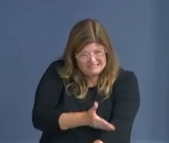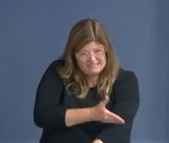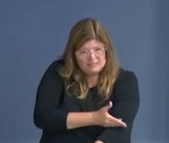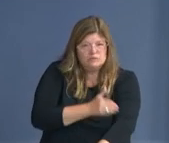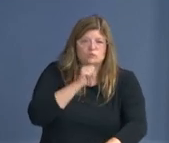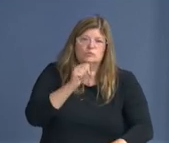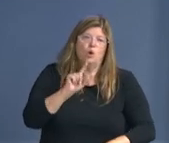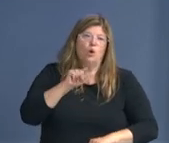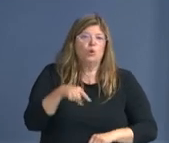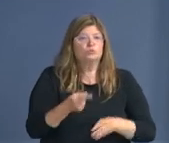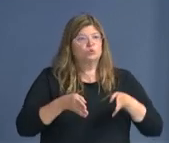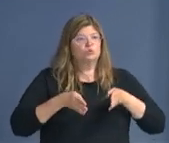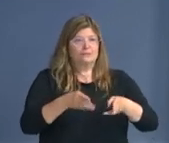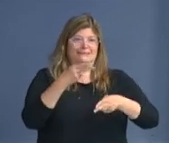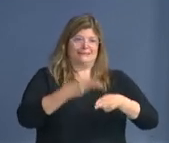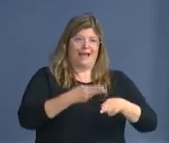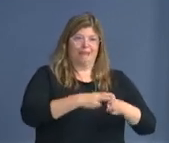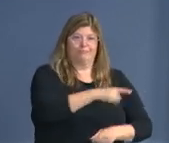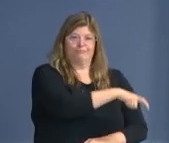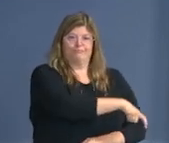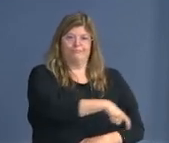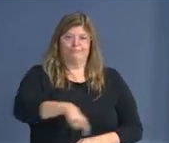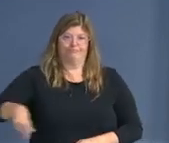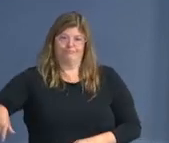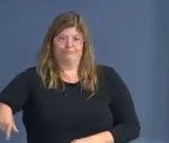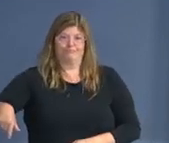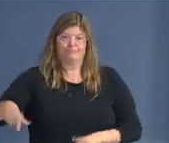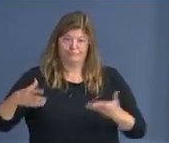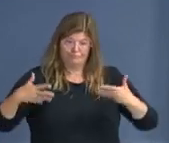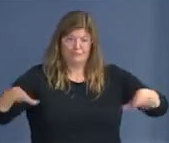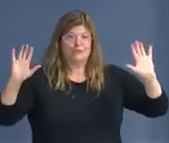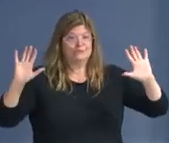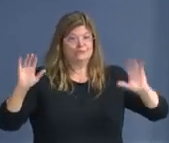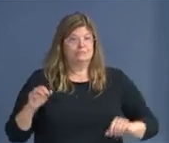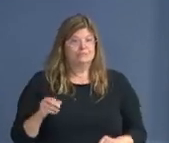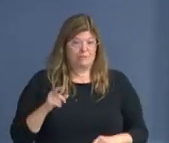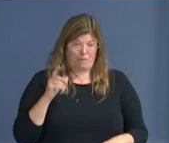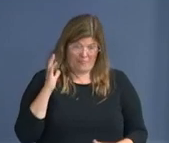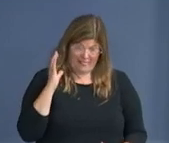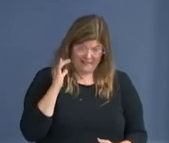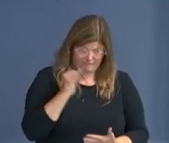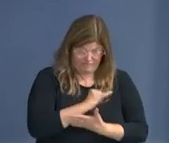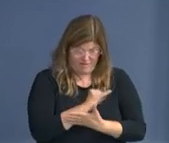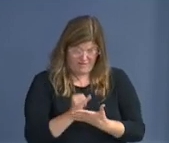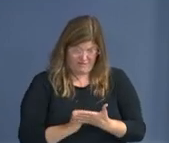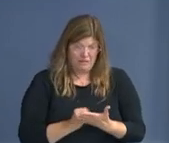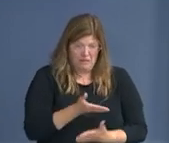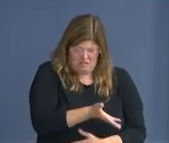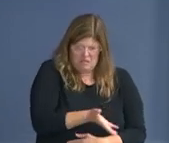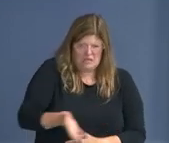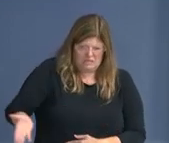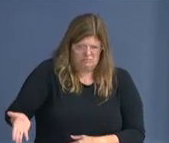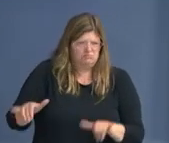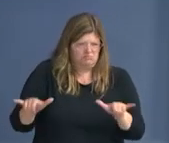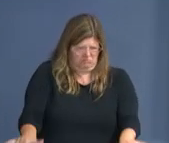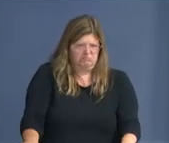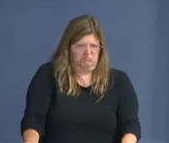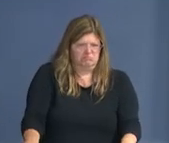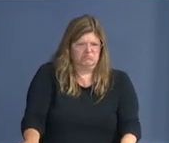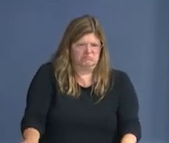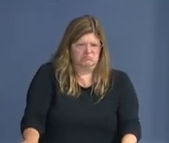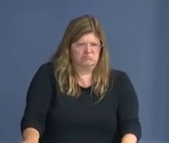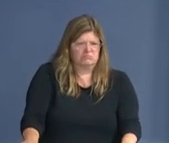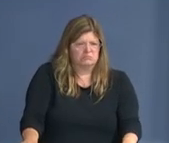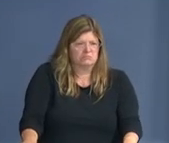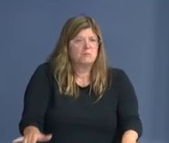has been made in law, on the artwork, the artwork around it in the, the physical realm itself. And so